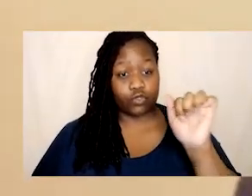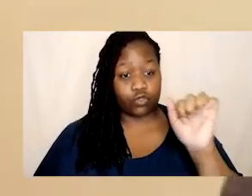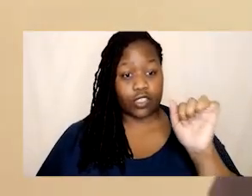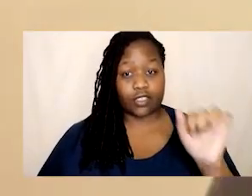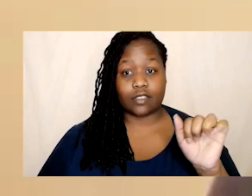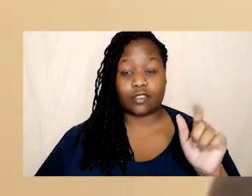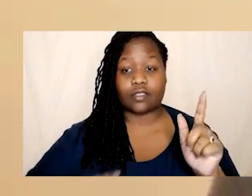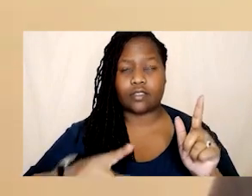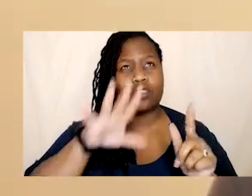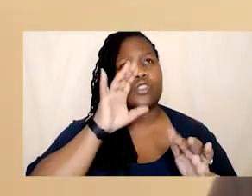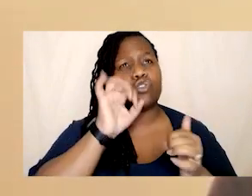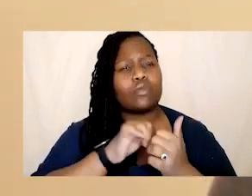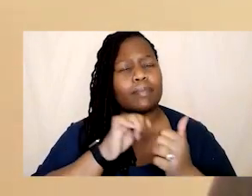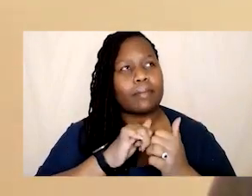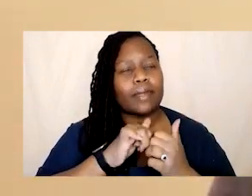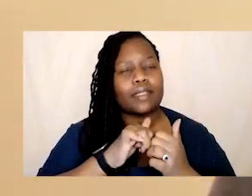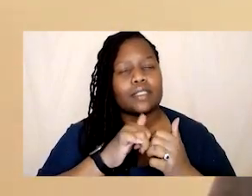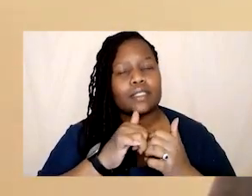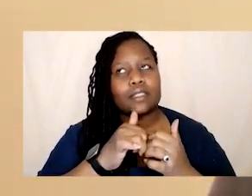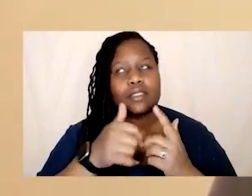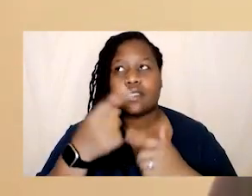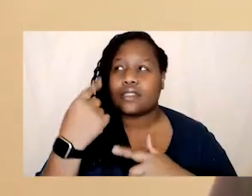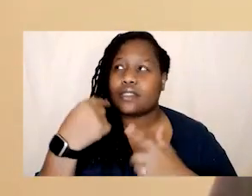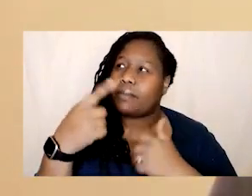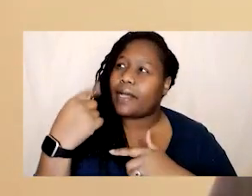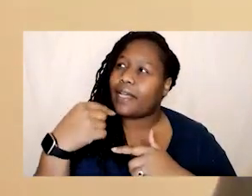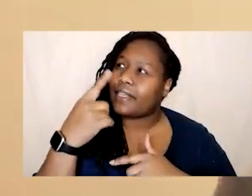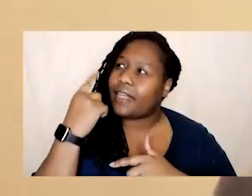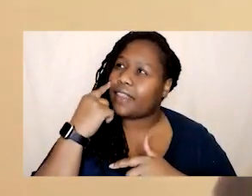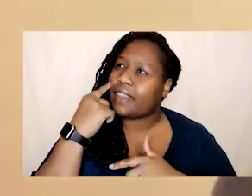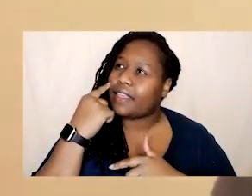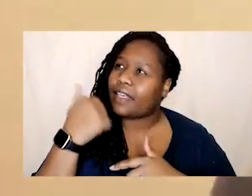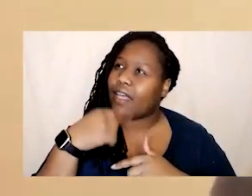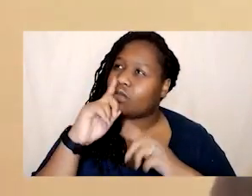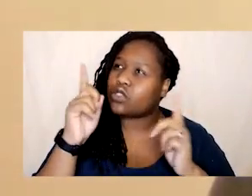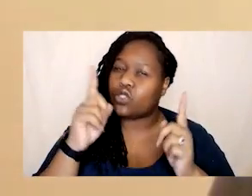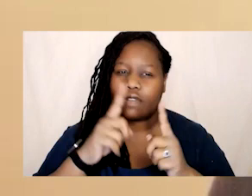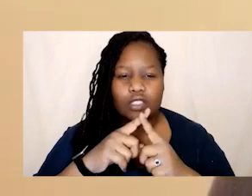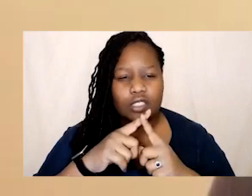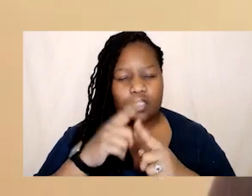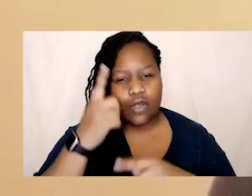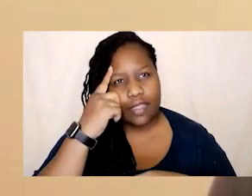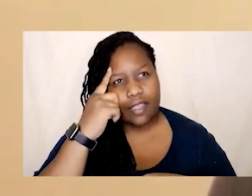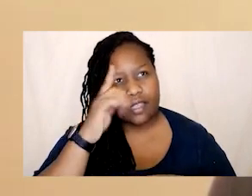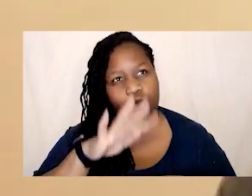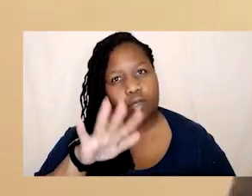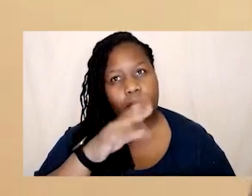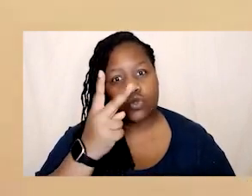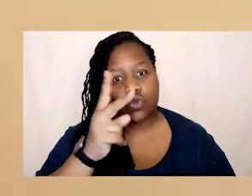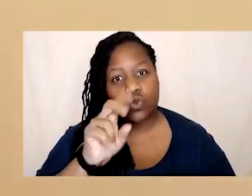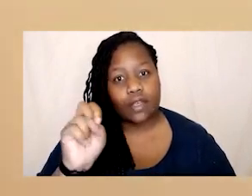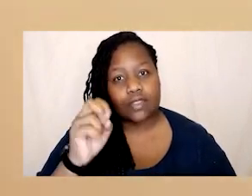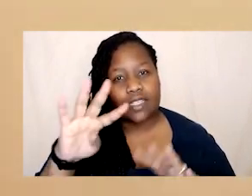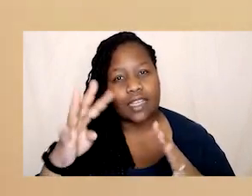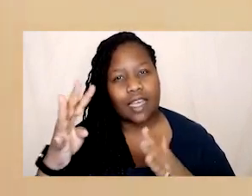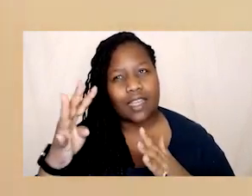guys remember that back in um i must have been in university so 2009 to